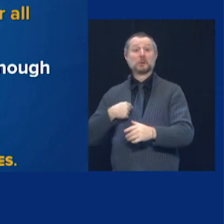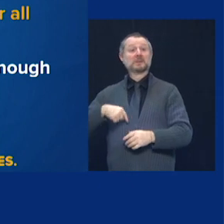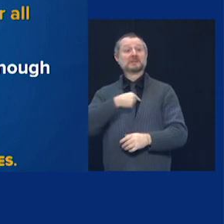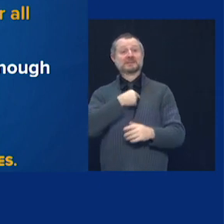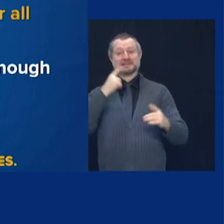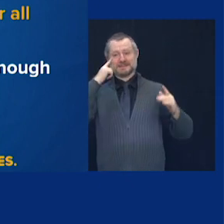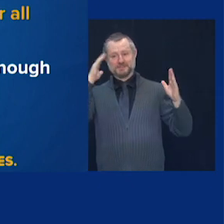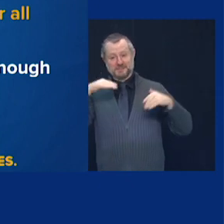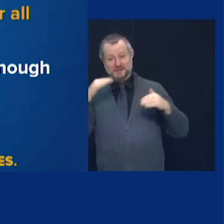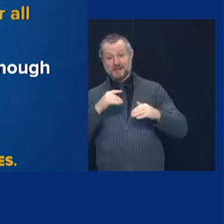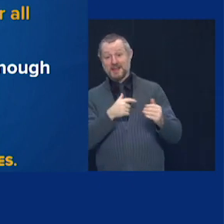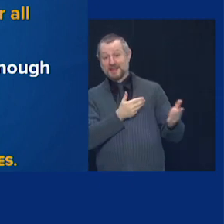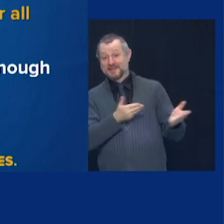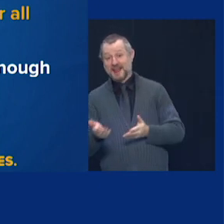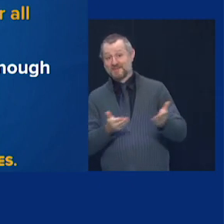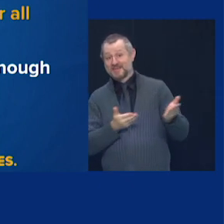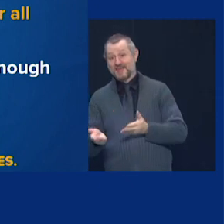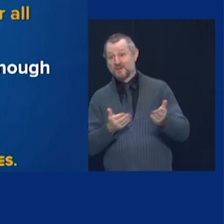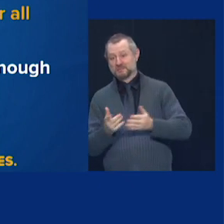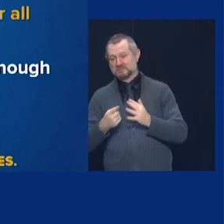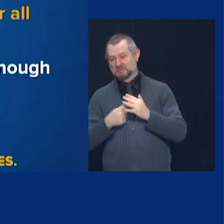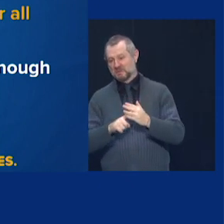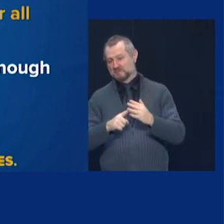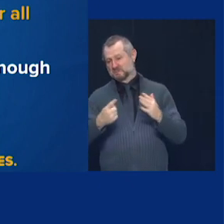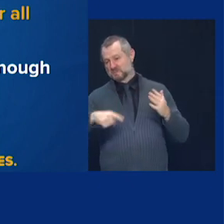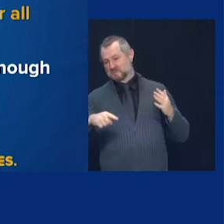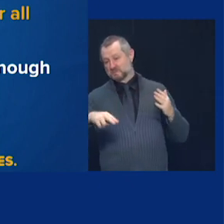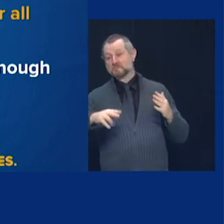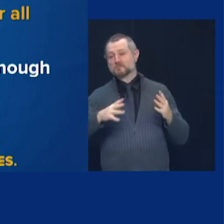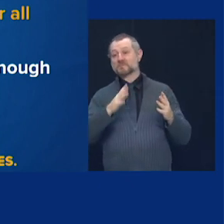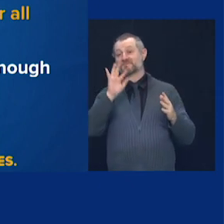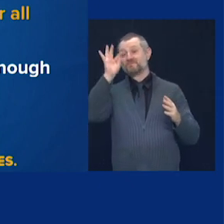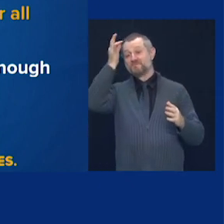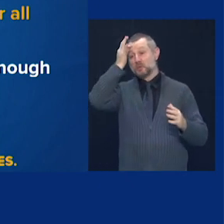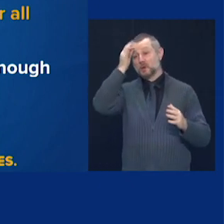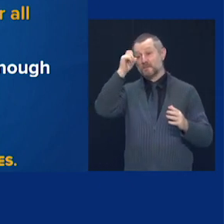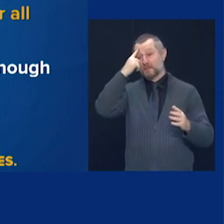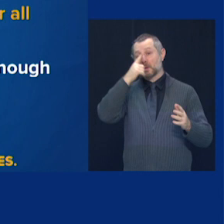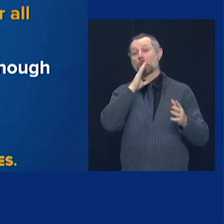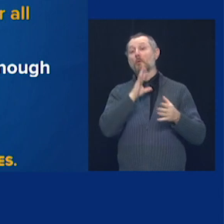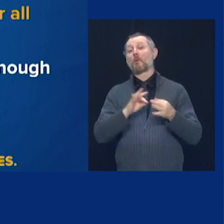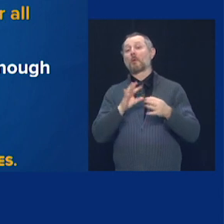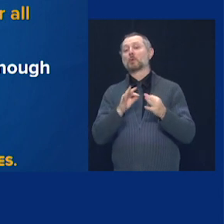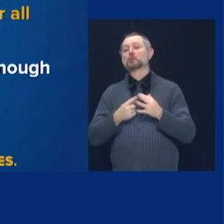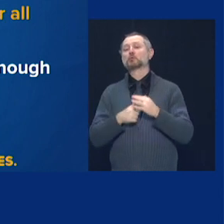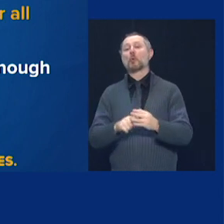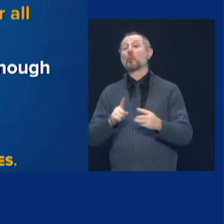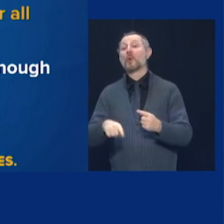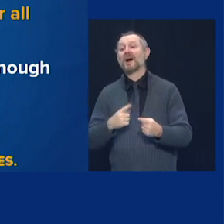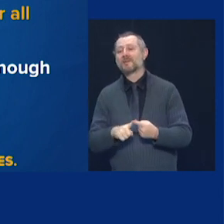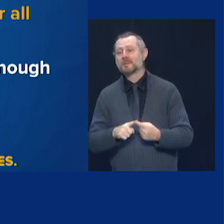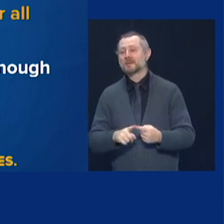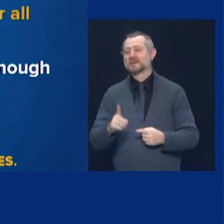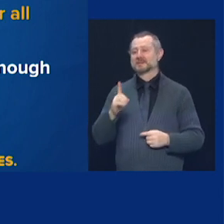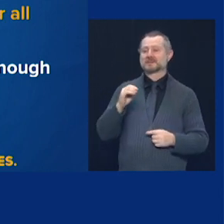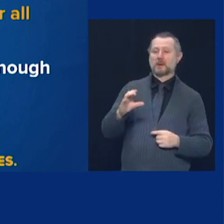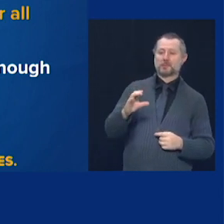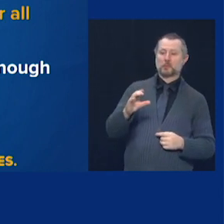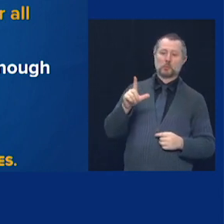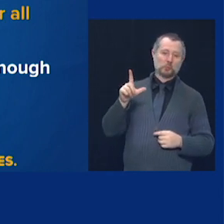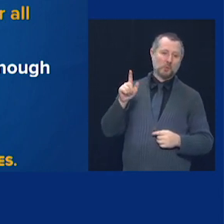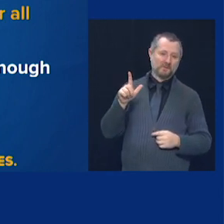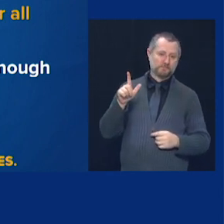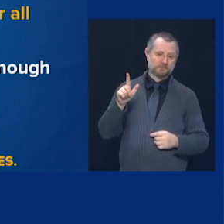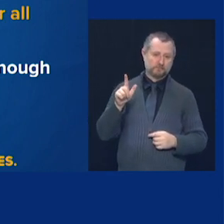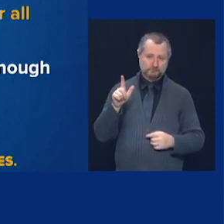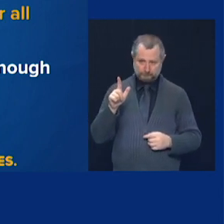The federal administration says they're going to start by 12-21. New York is dedicating